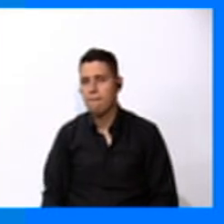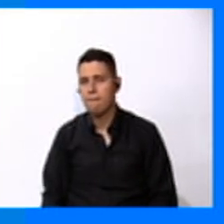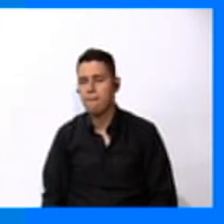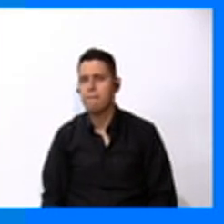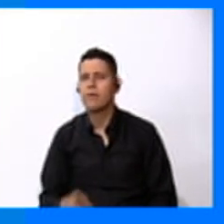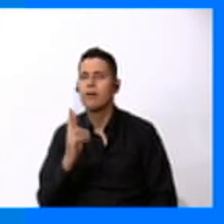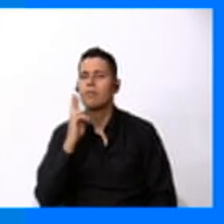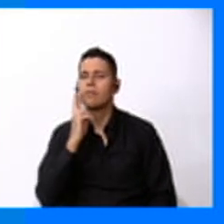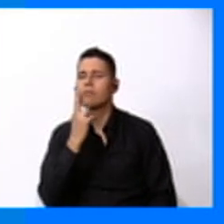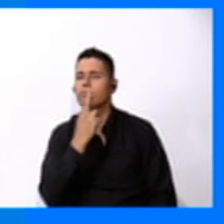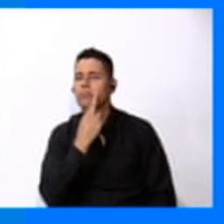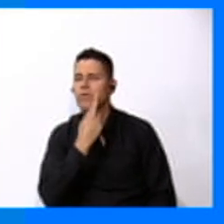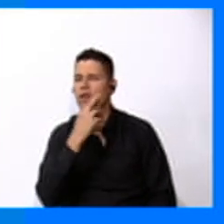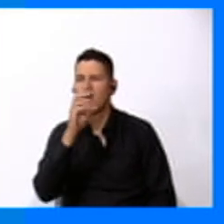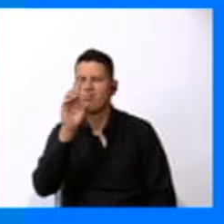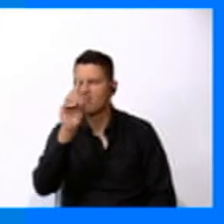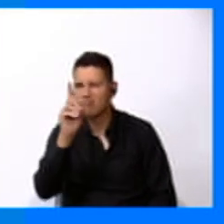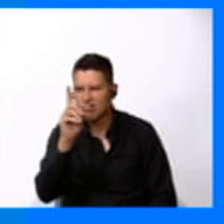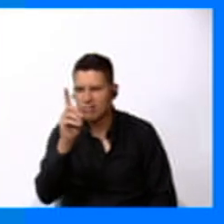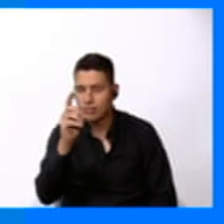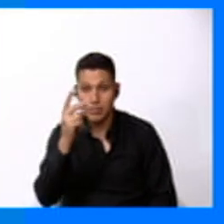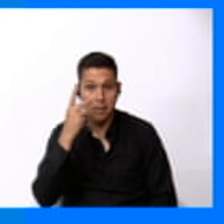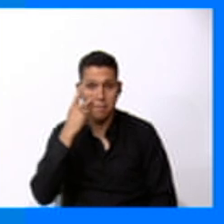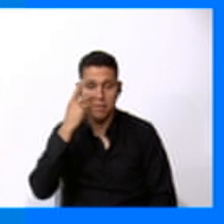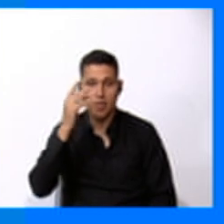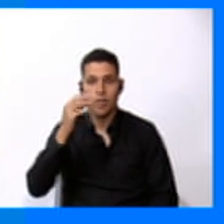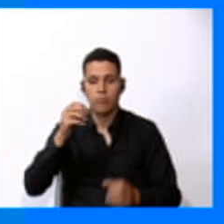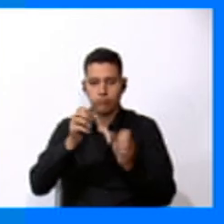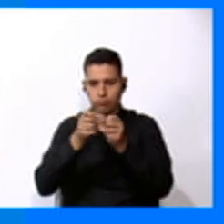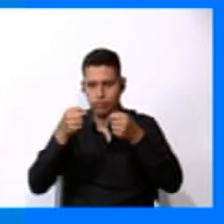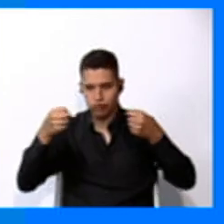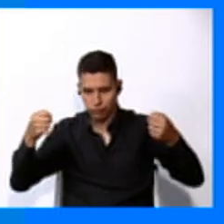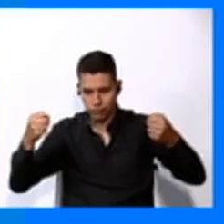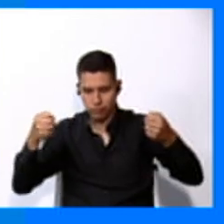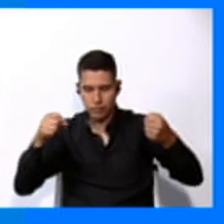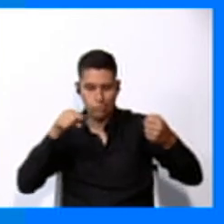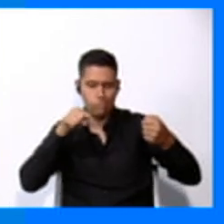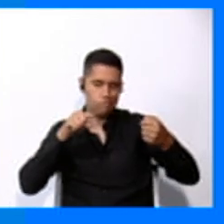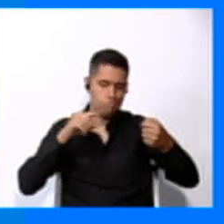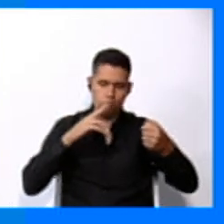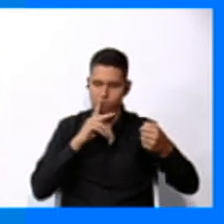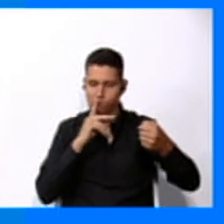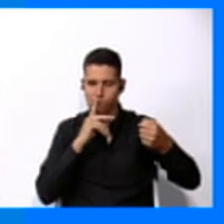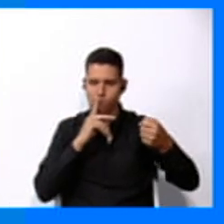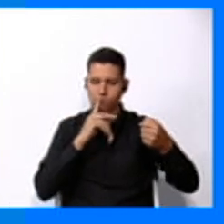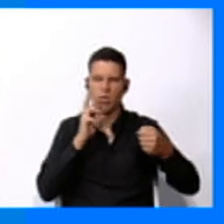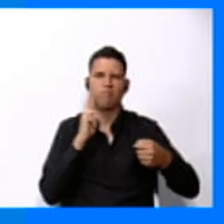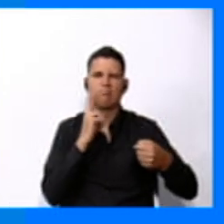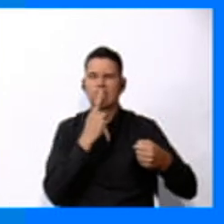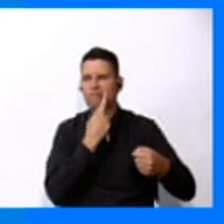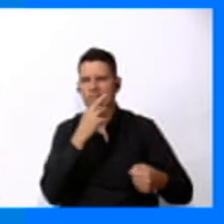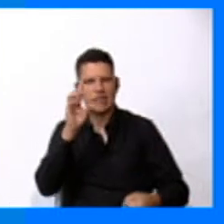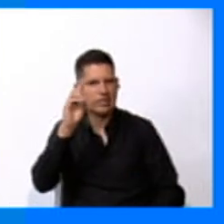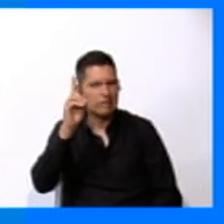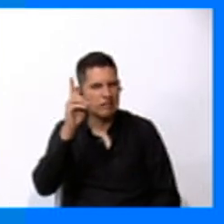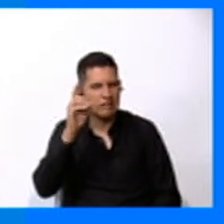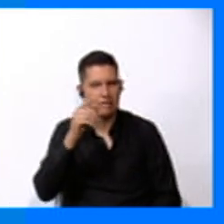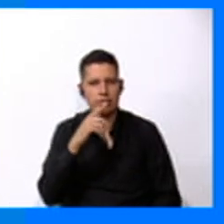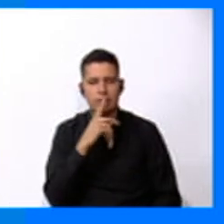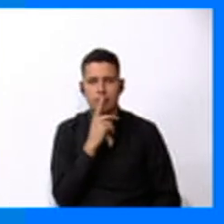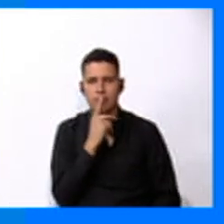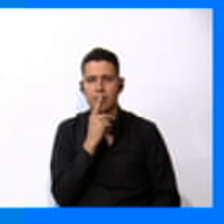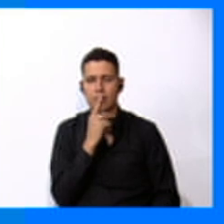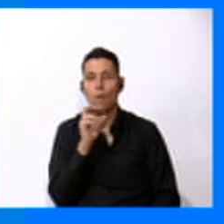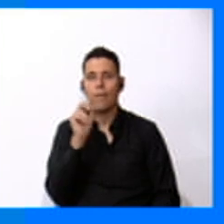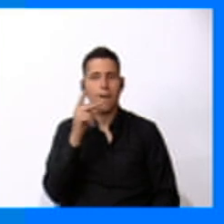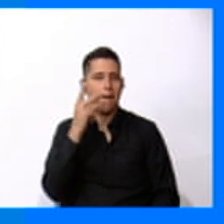restaurant? Look at the map. Veamos el map. Mmm, where is the restaurant? Let's